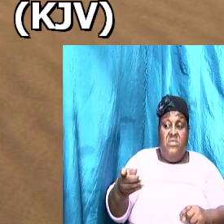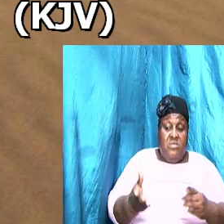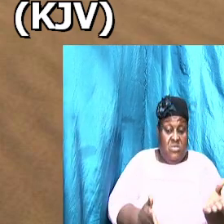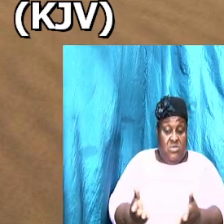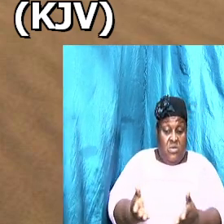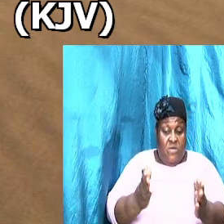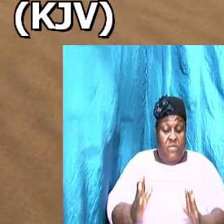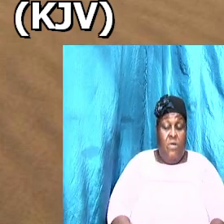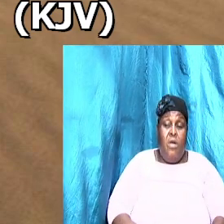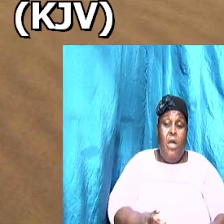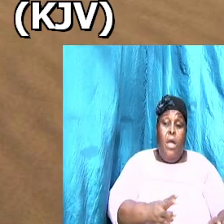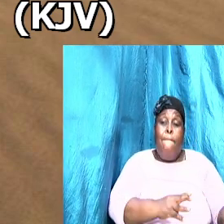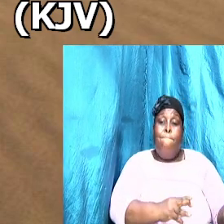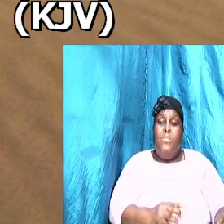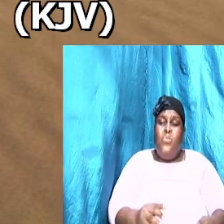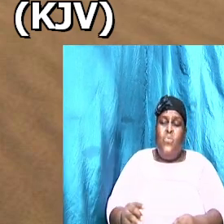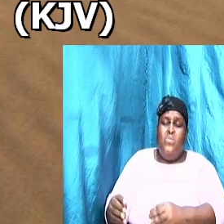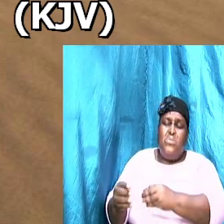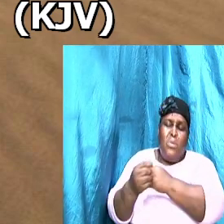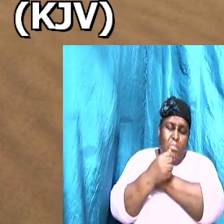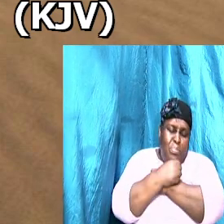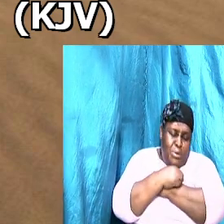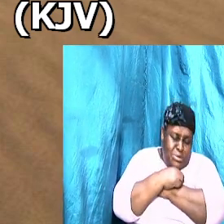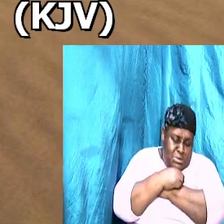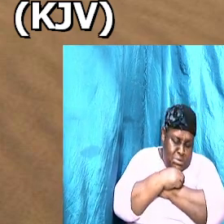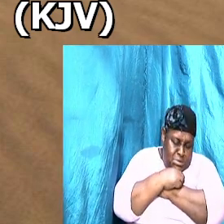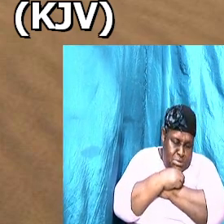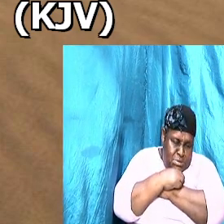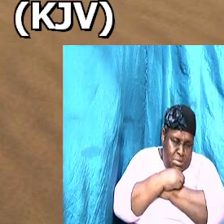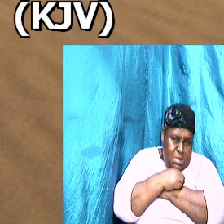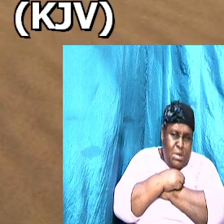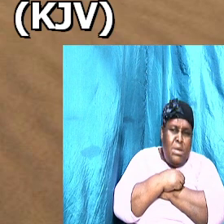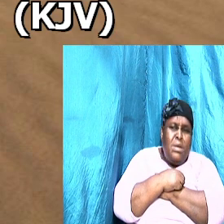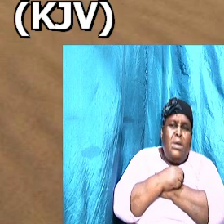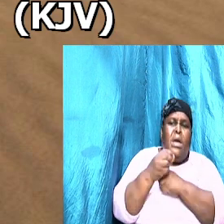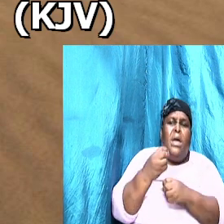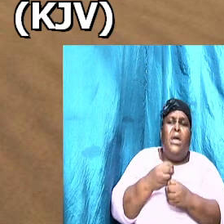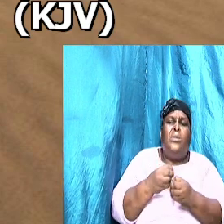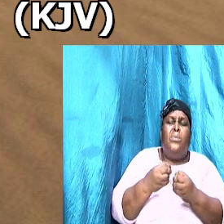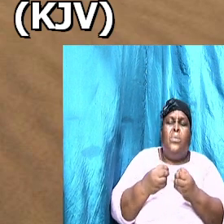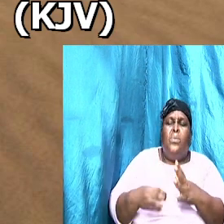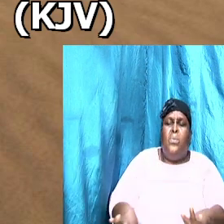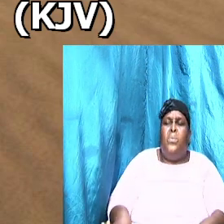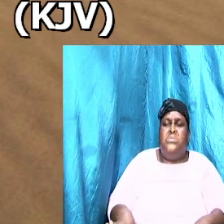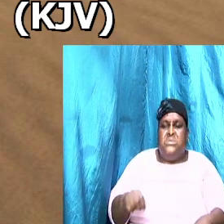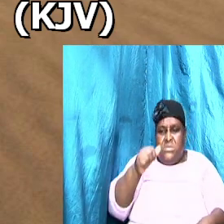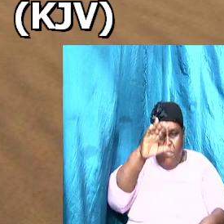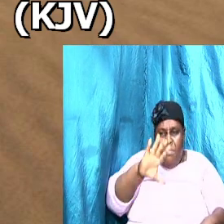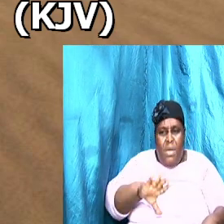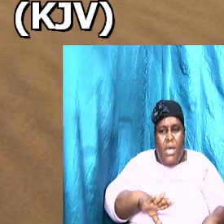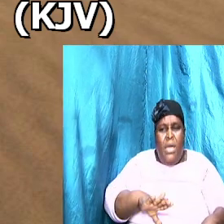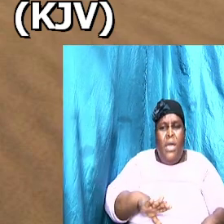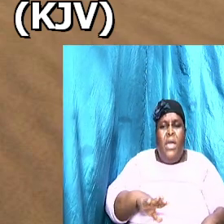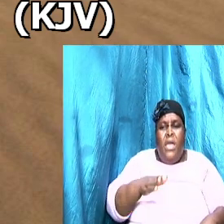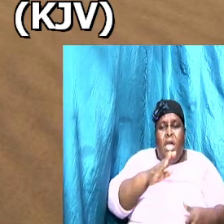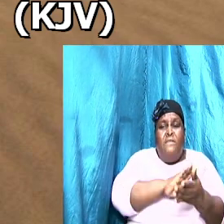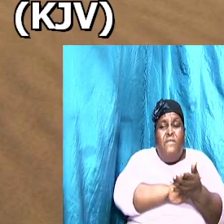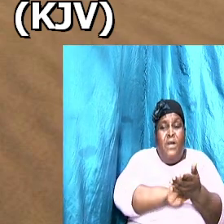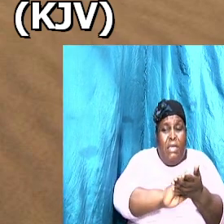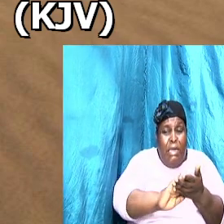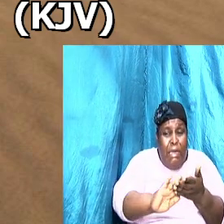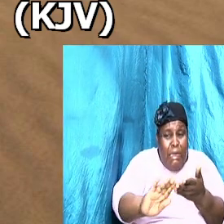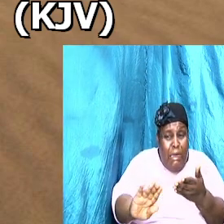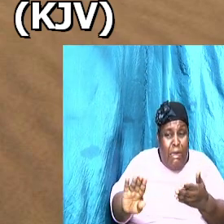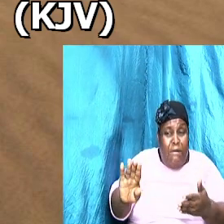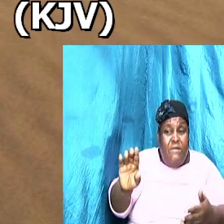moved with compassion and loosed him and forgave him the